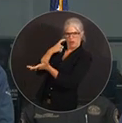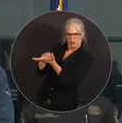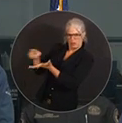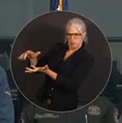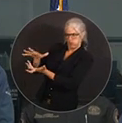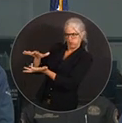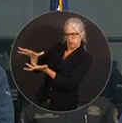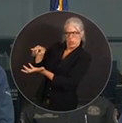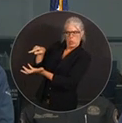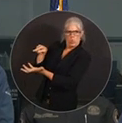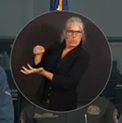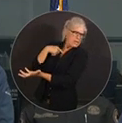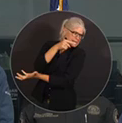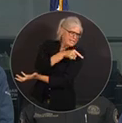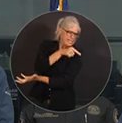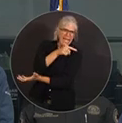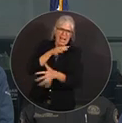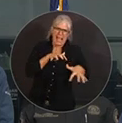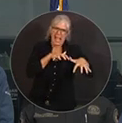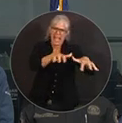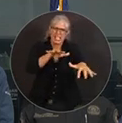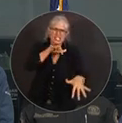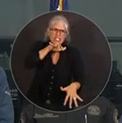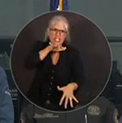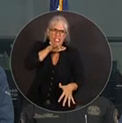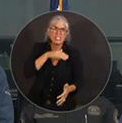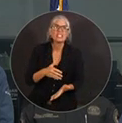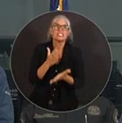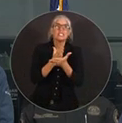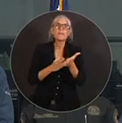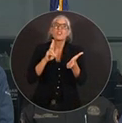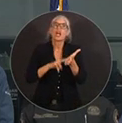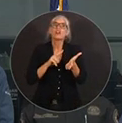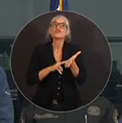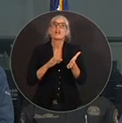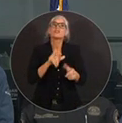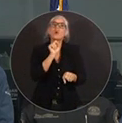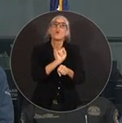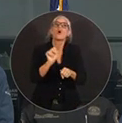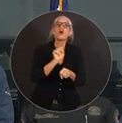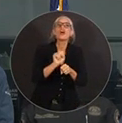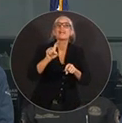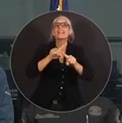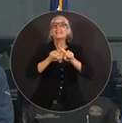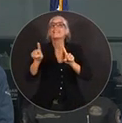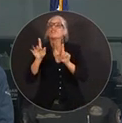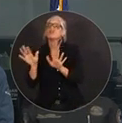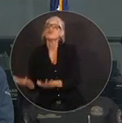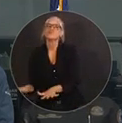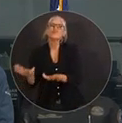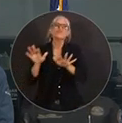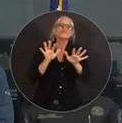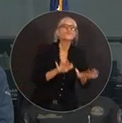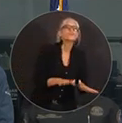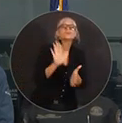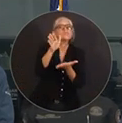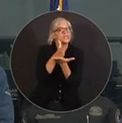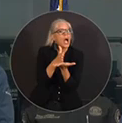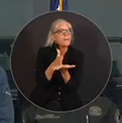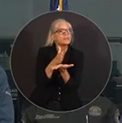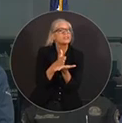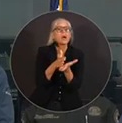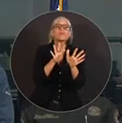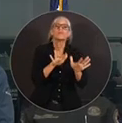ground. Some of the contractors work at different paces. This was not something that they were necessarily doing very